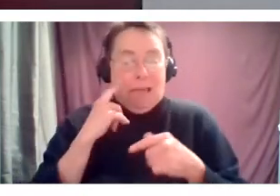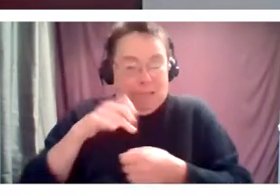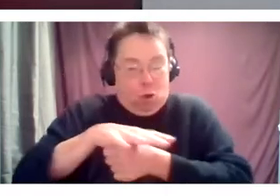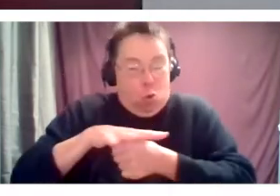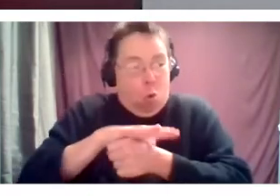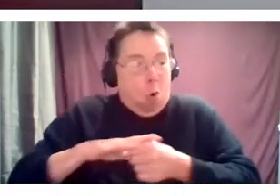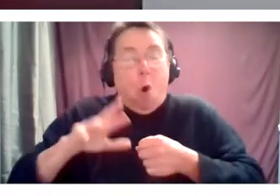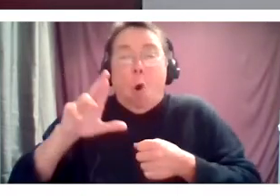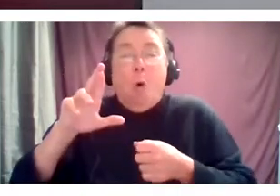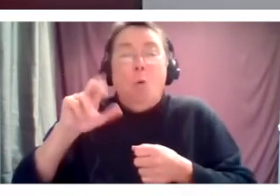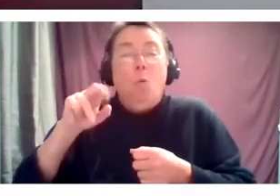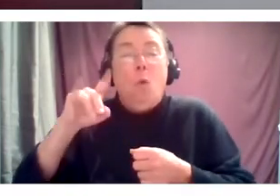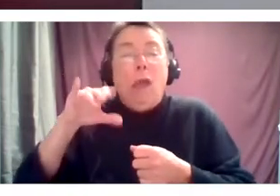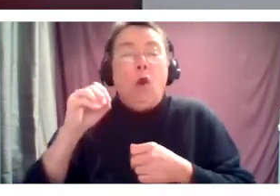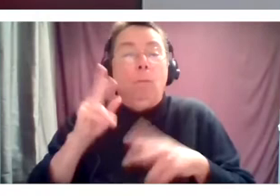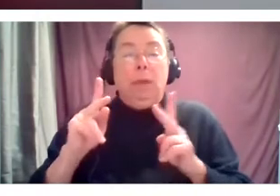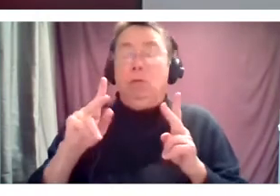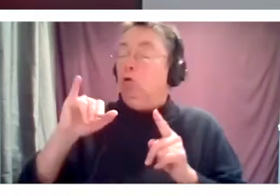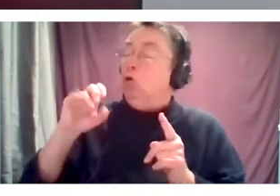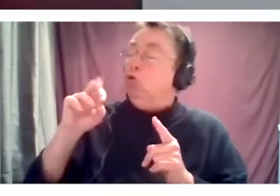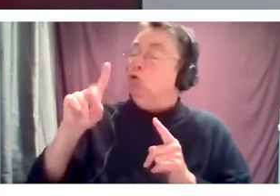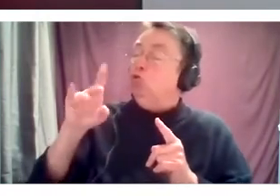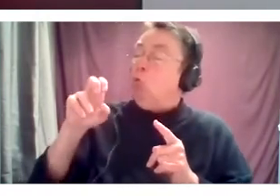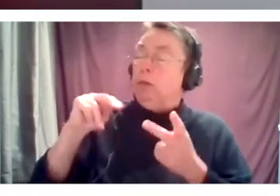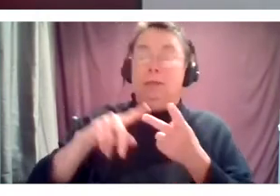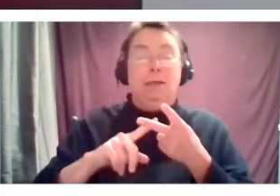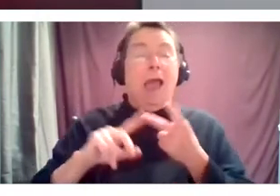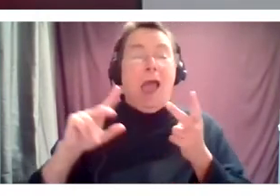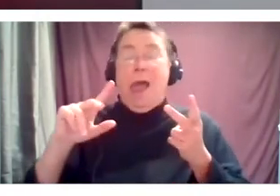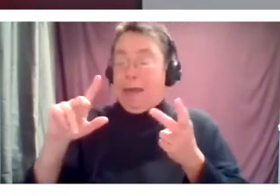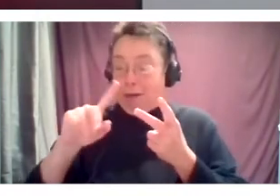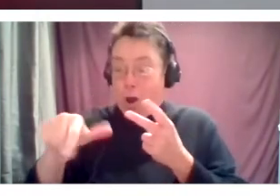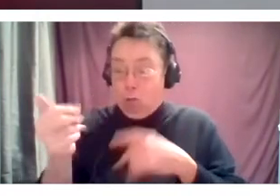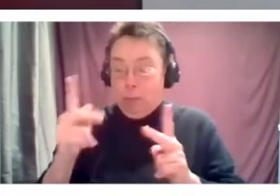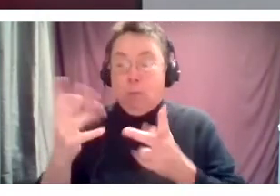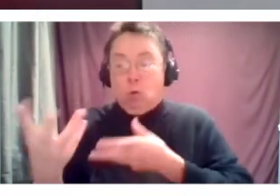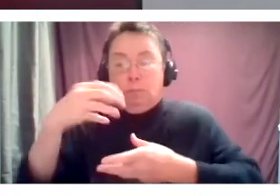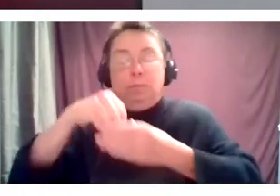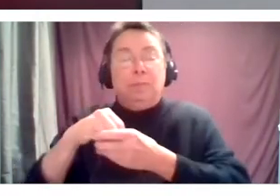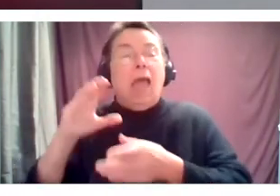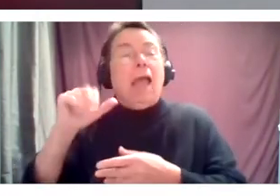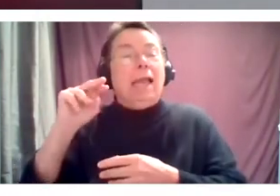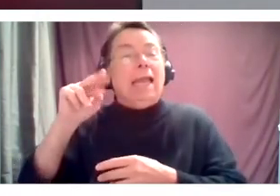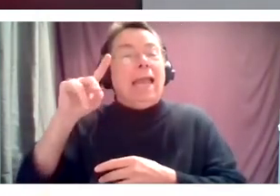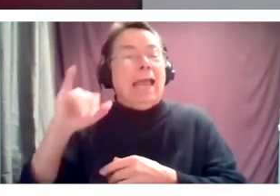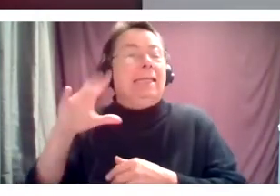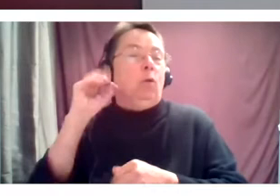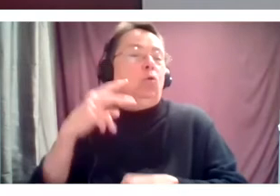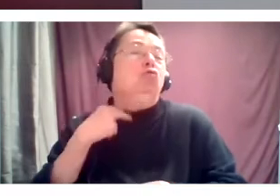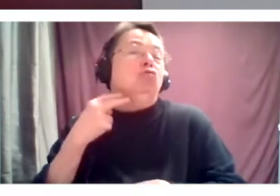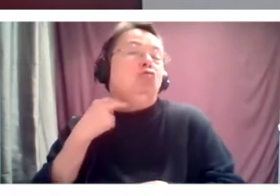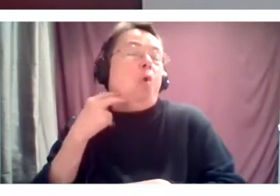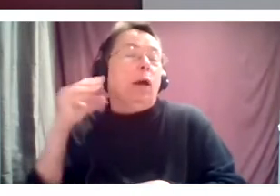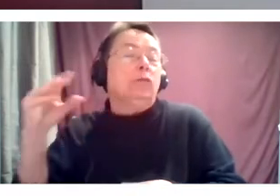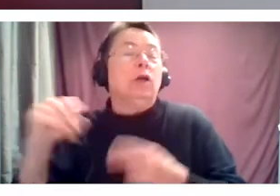Rich and Candy O'Terri, are both helping us learn new skills. Candy's doing some voiceover work for us, and Jordan's helping